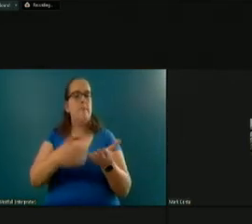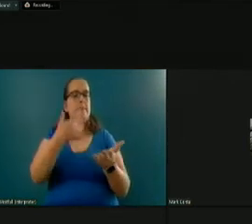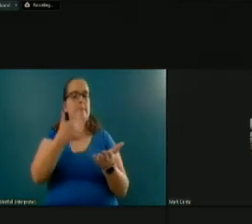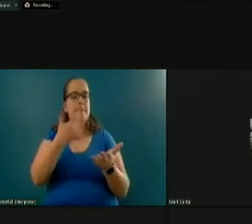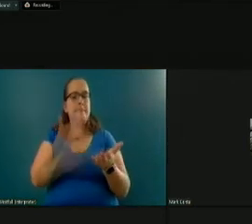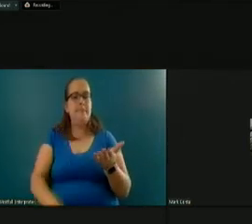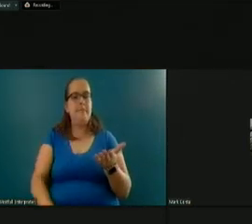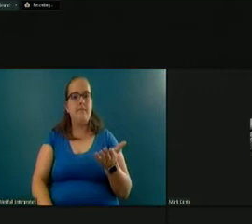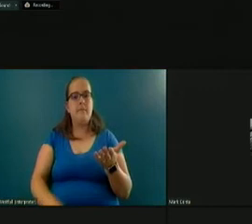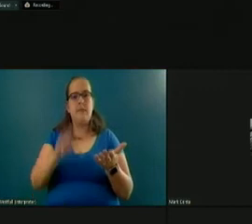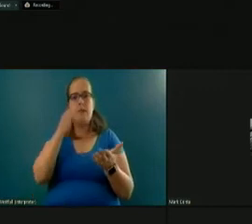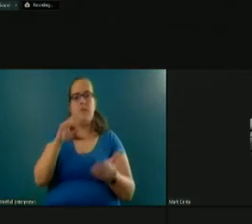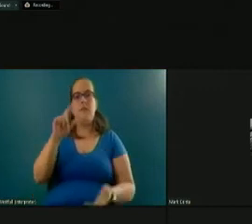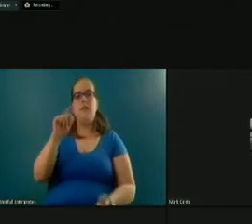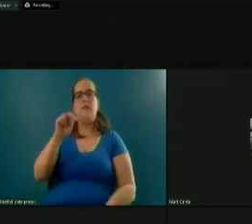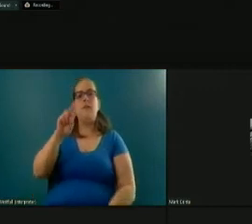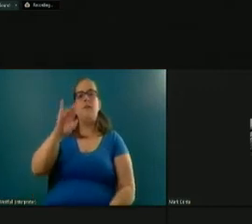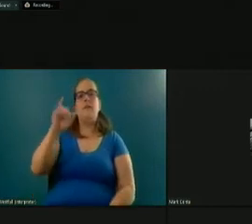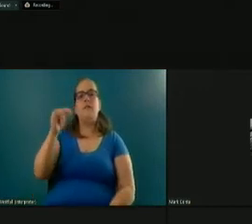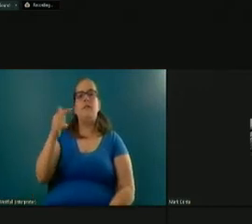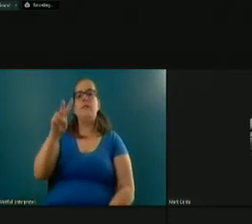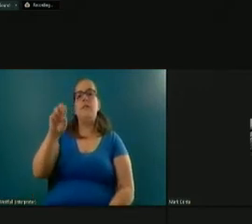Looks like Trigvi Bulk and maybe next.